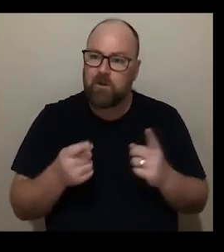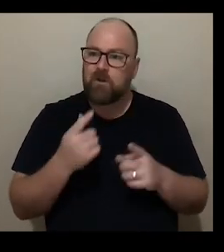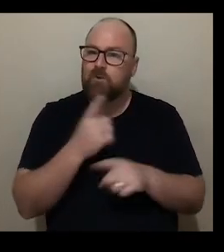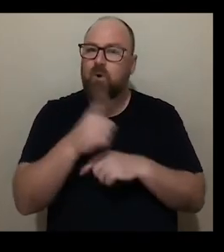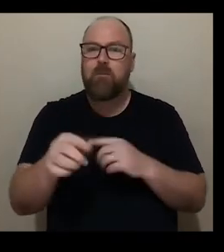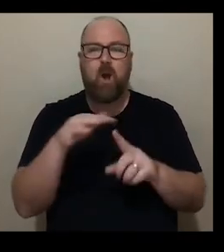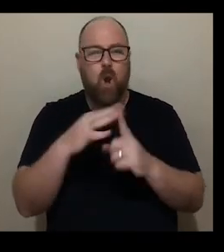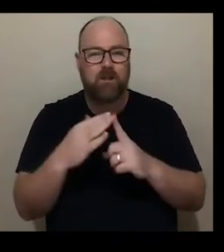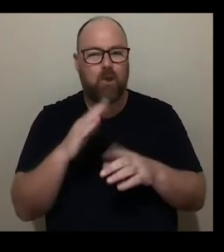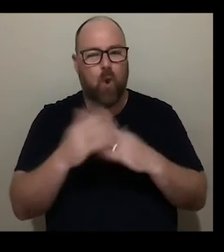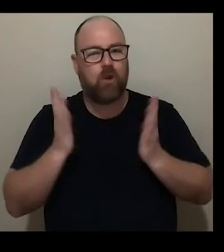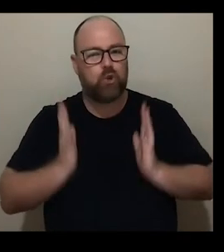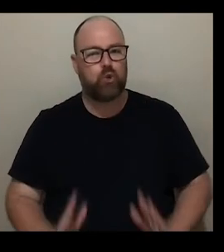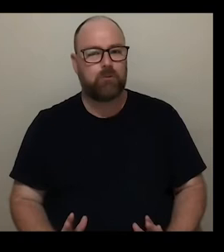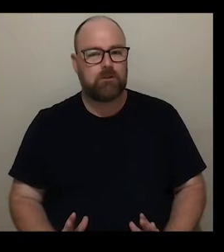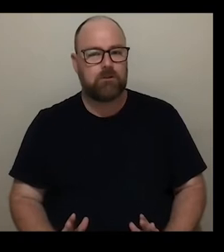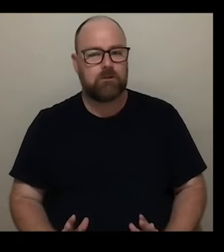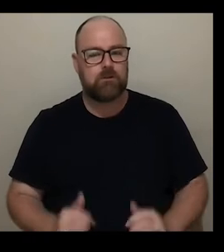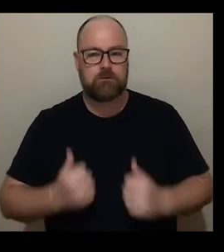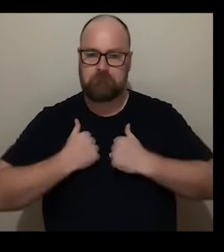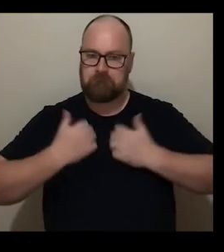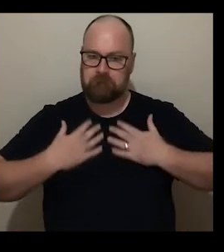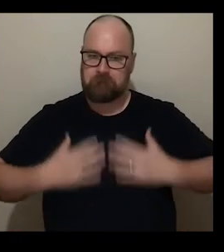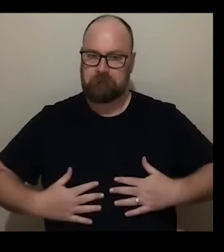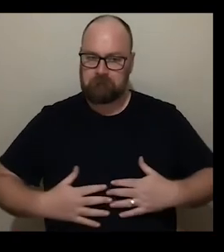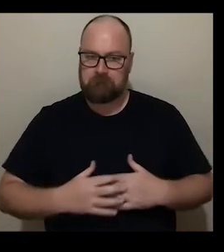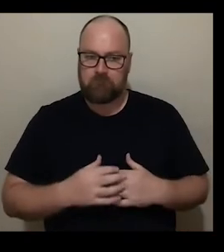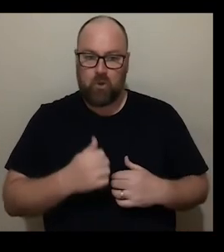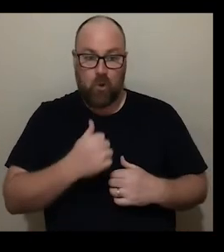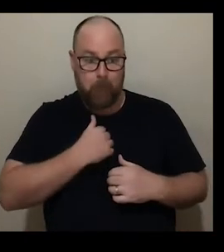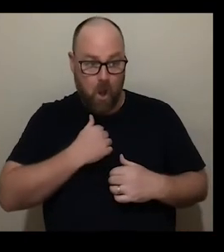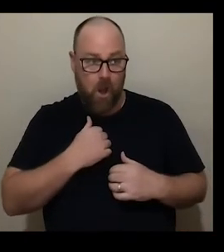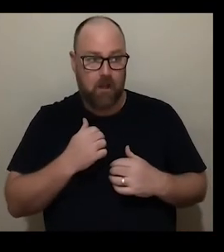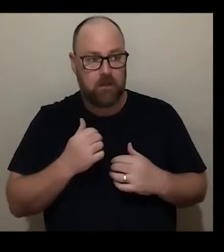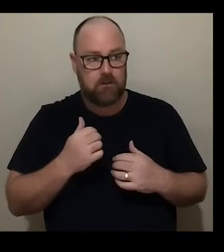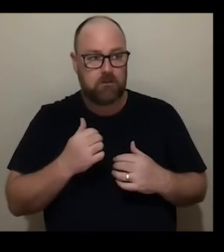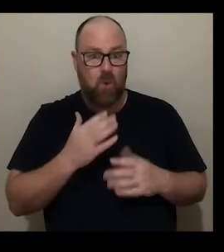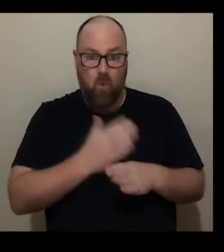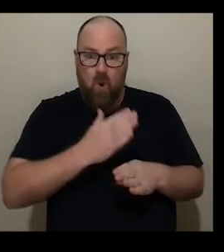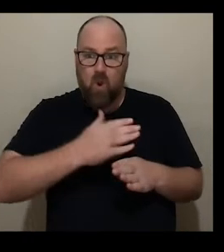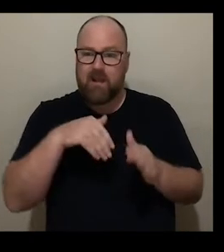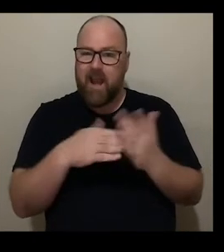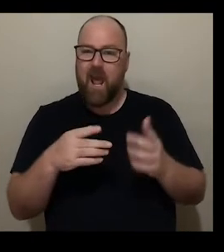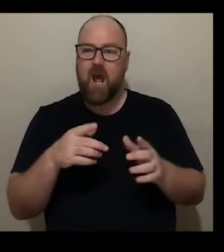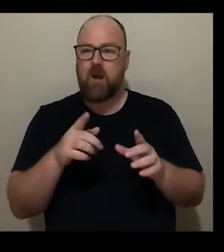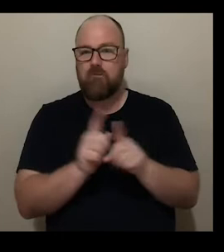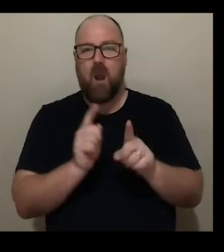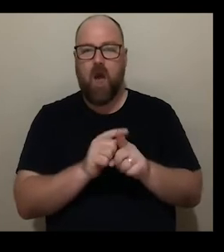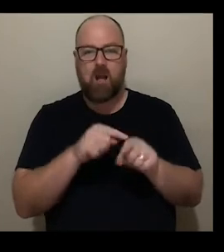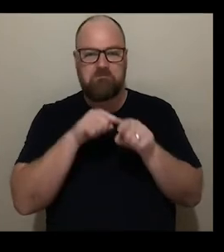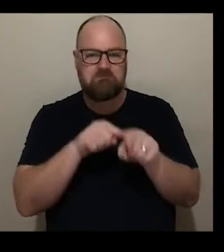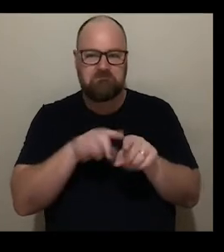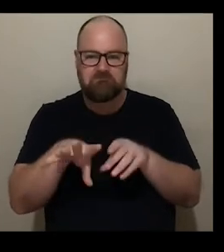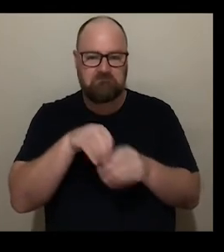condition and as a result my work has very much become quite a human rights-based practice. I'm a socially